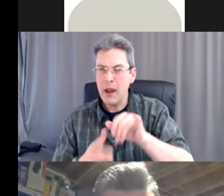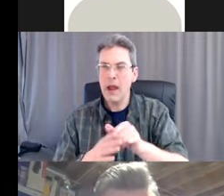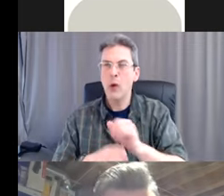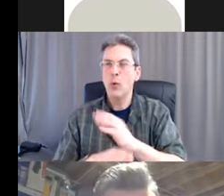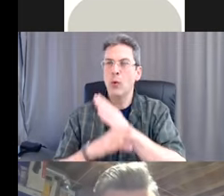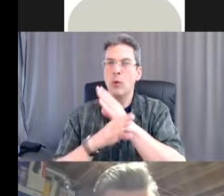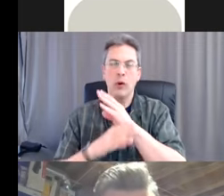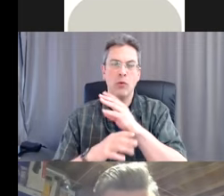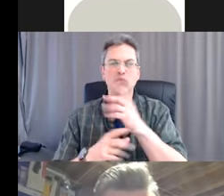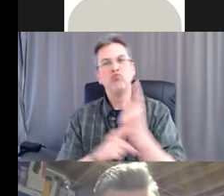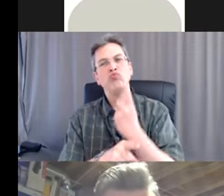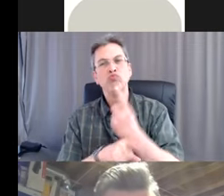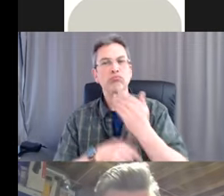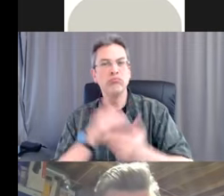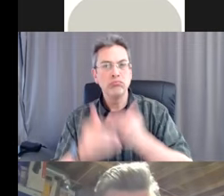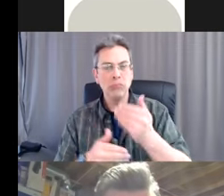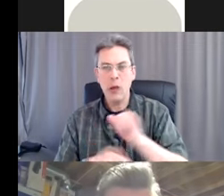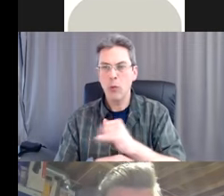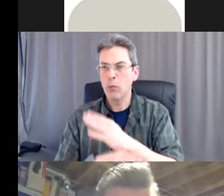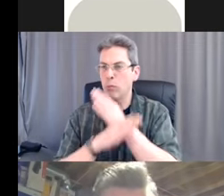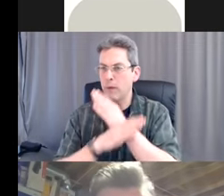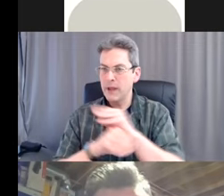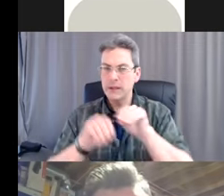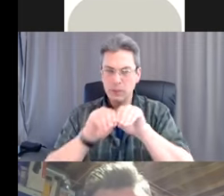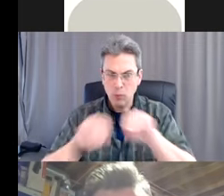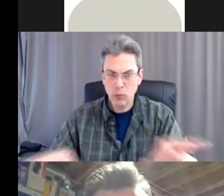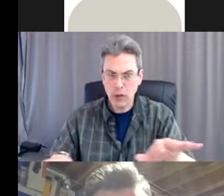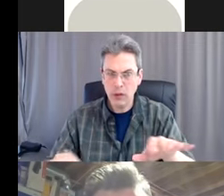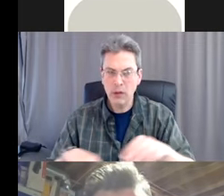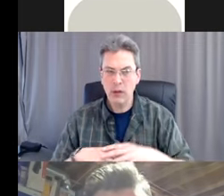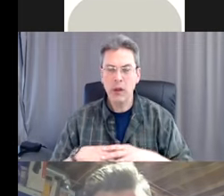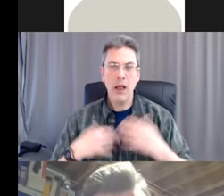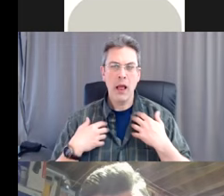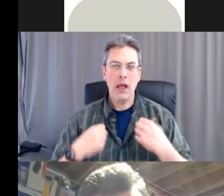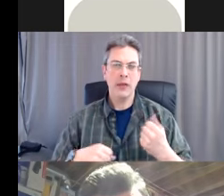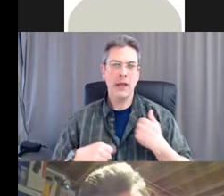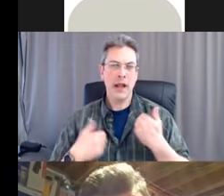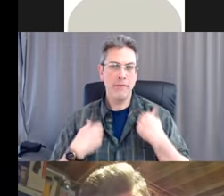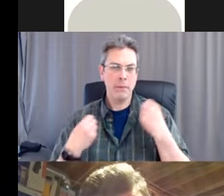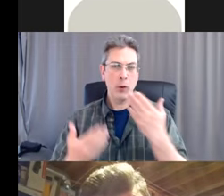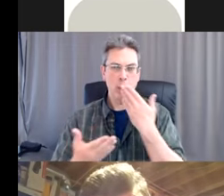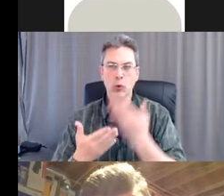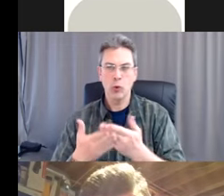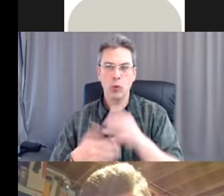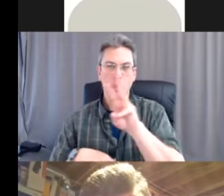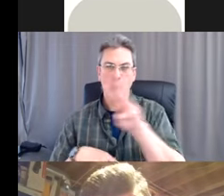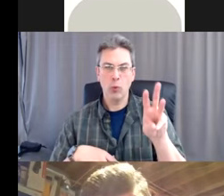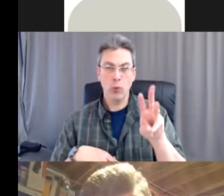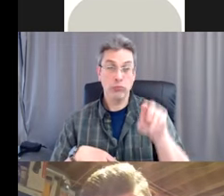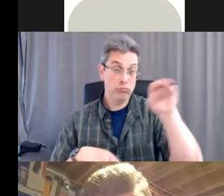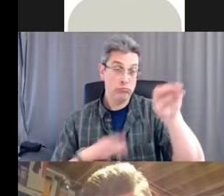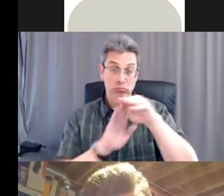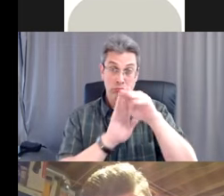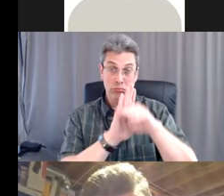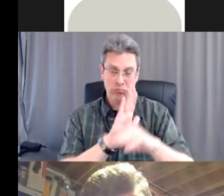um, health Canada has a number of really good web links that I'm going to be sharing with everyone